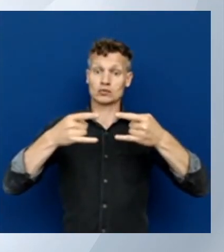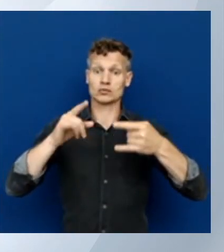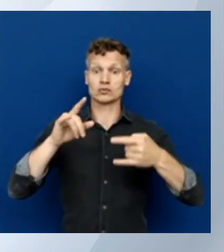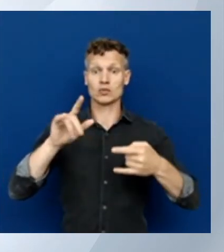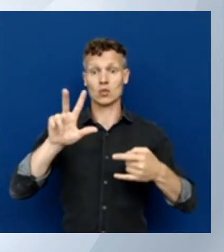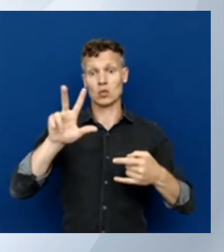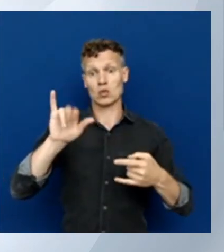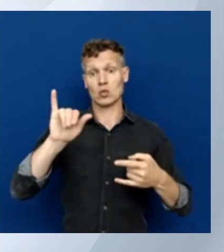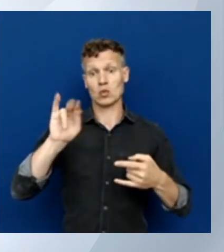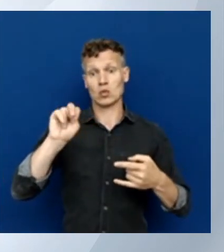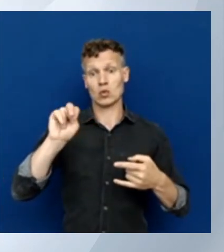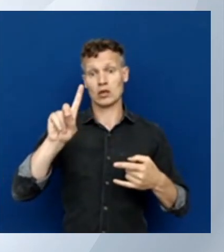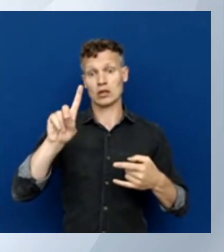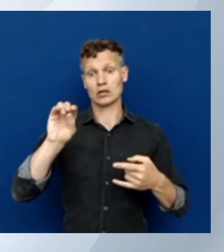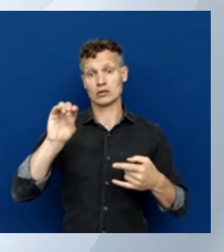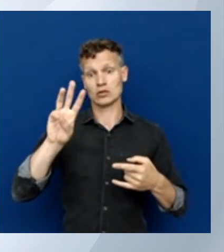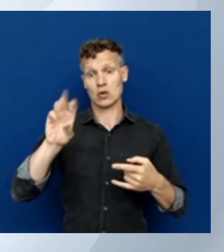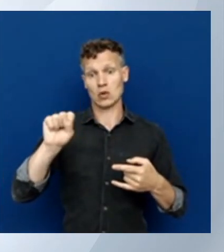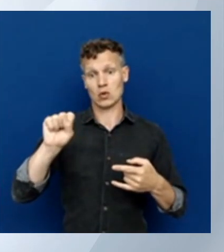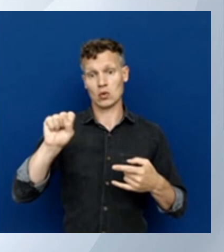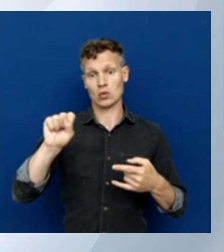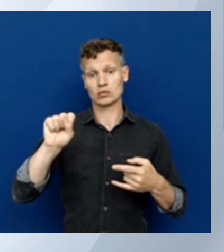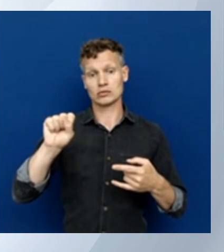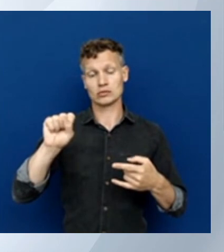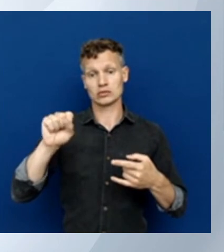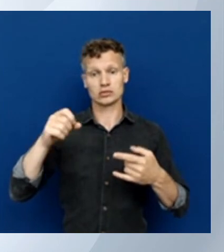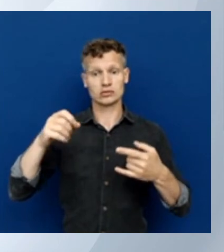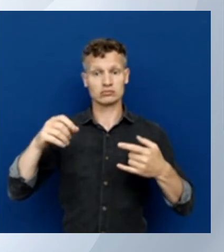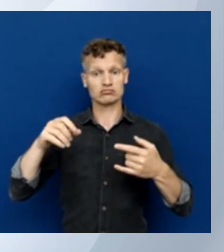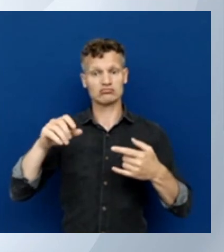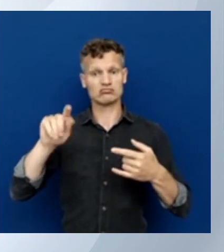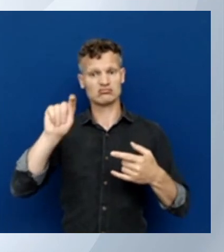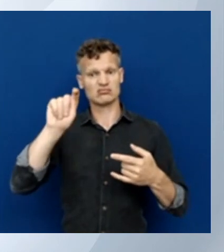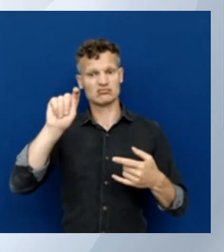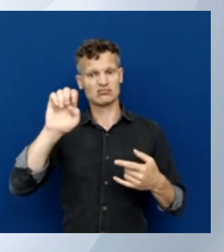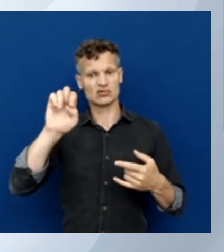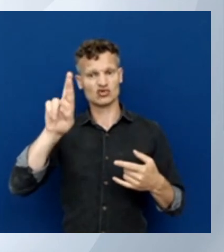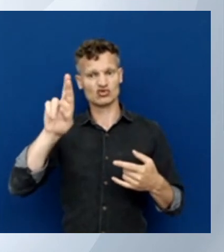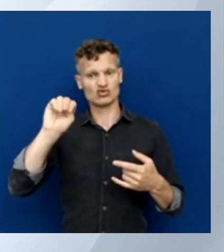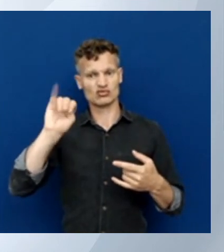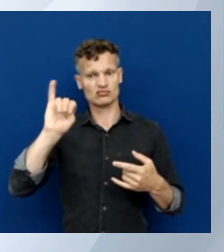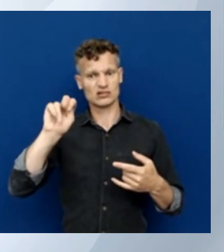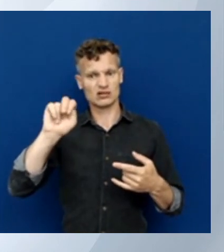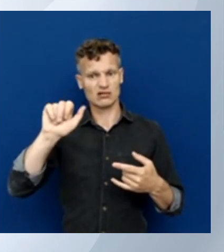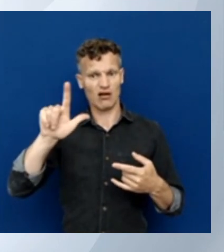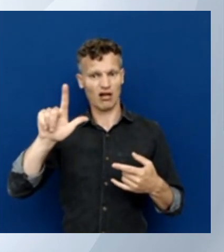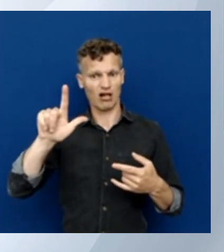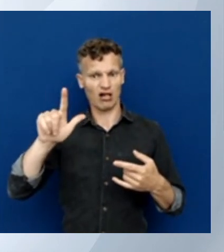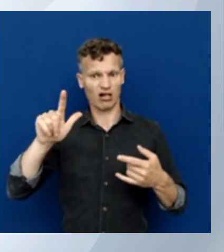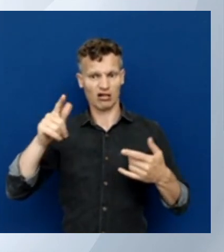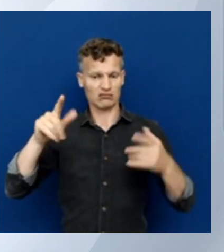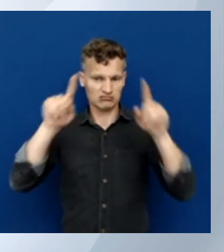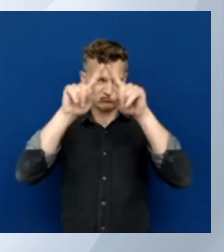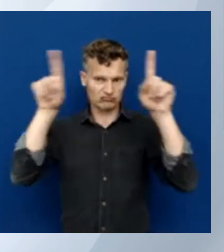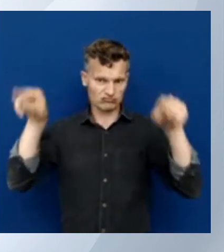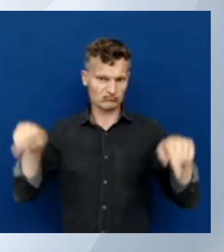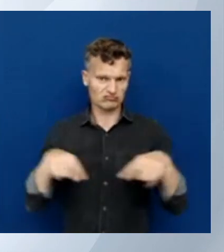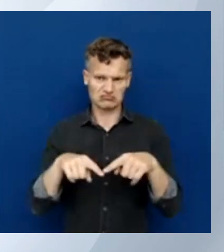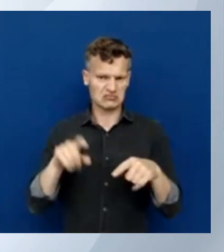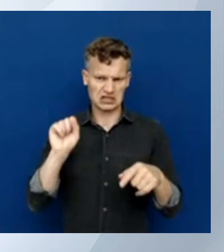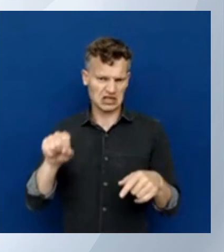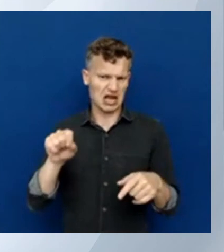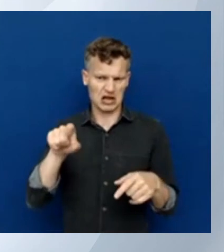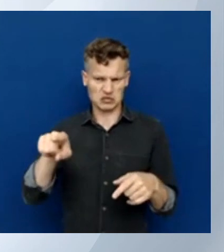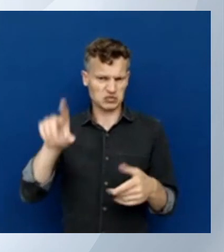go this is Windows Terminal you can download it now from the Windows Store I think and